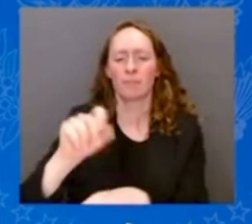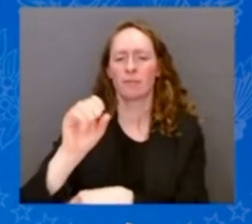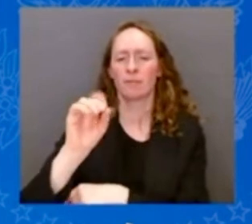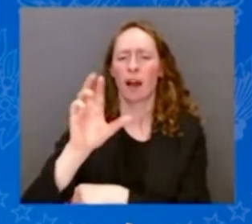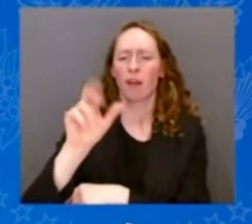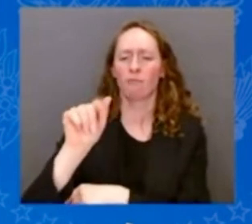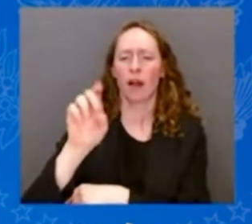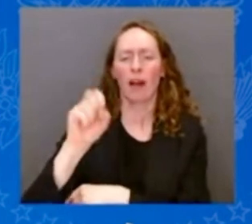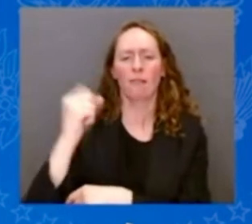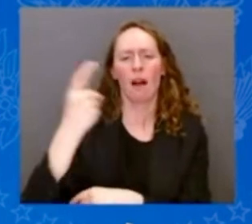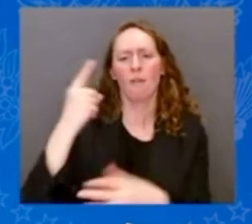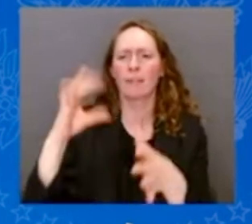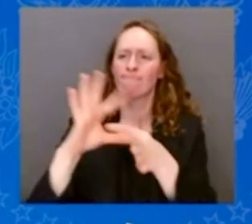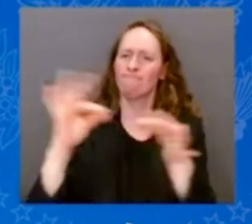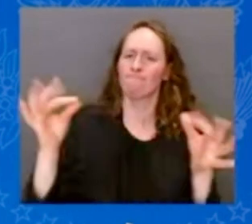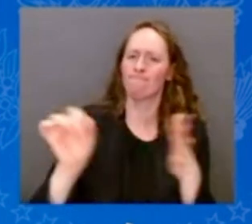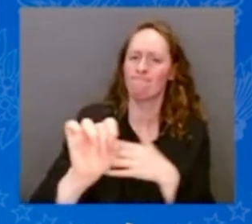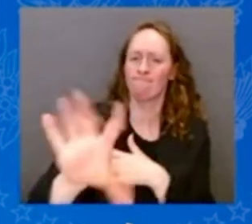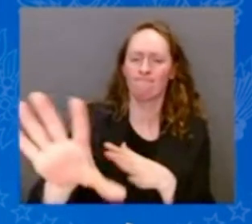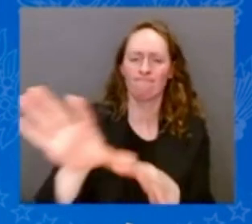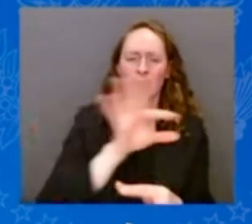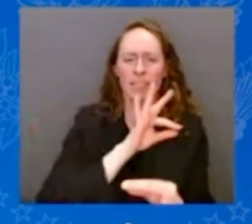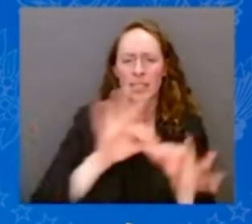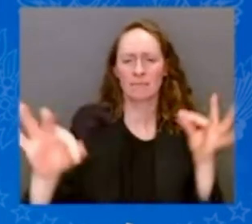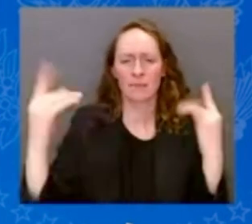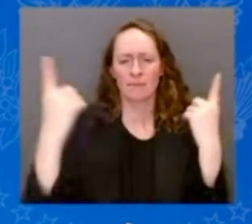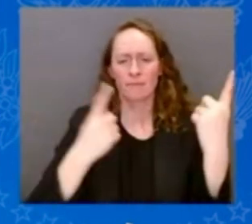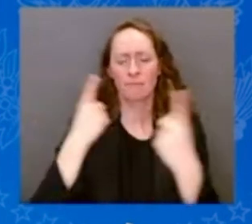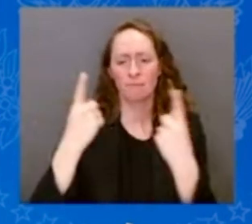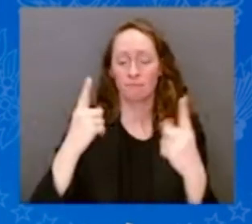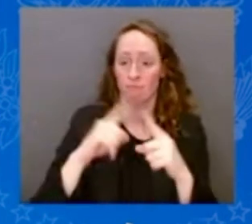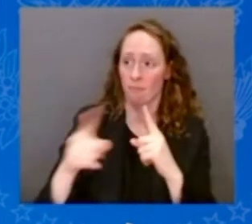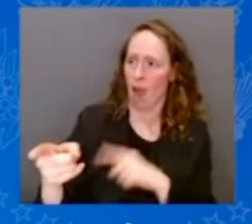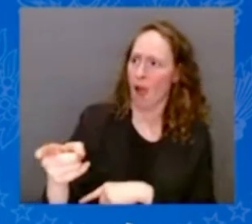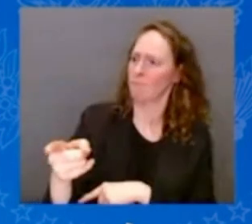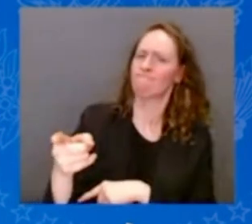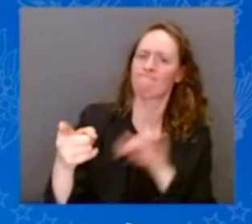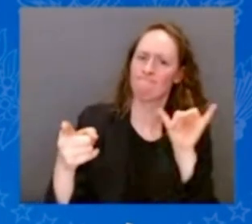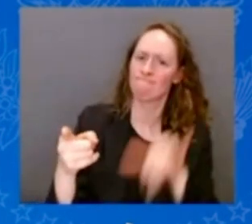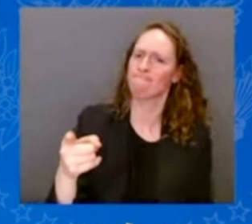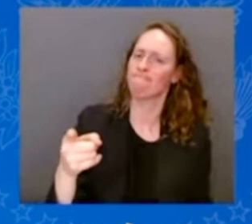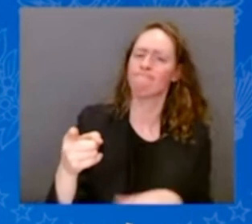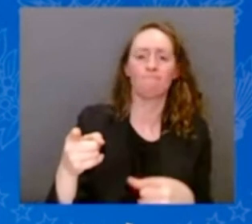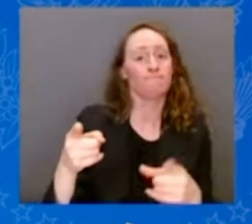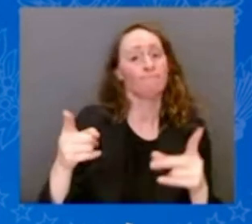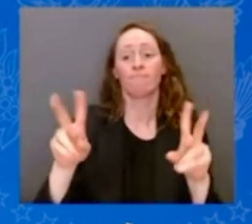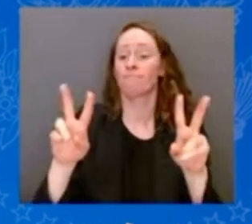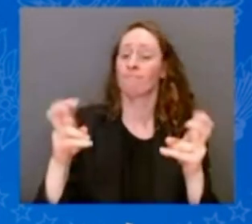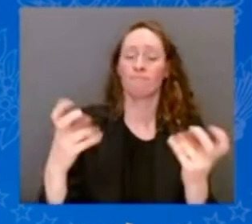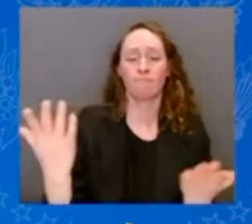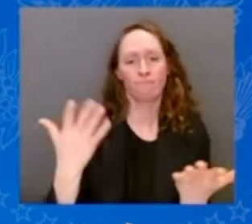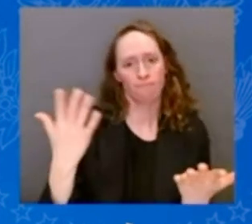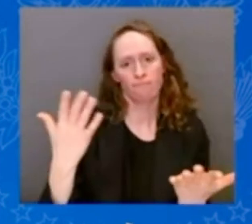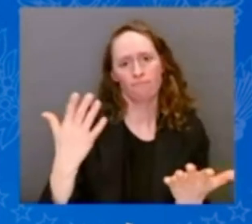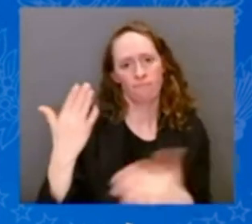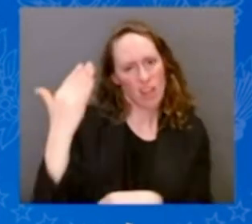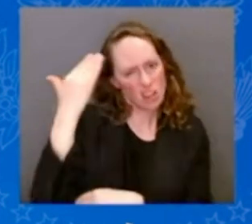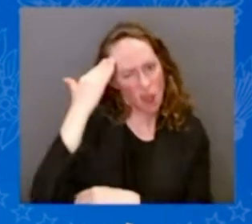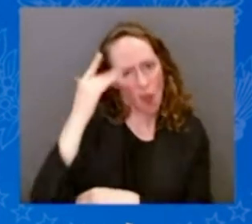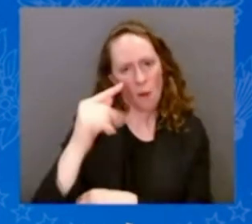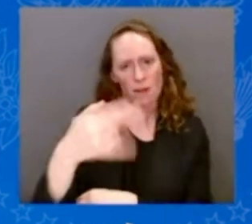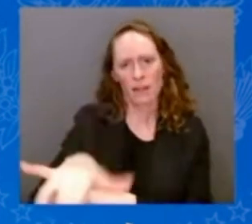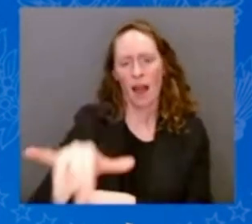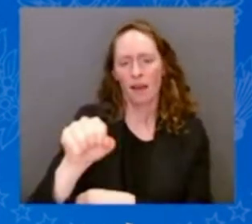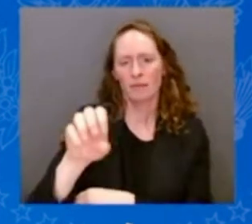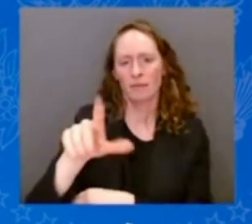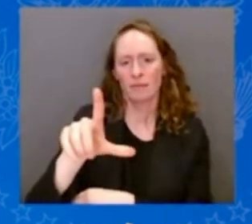thyself. Know thyself. Well, to truly know America, we have to know the history and our hopes. You have to know a little